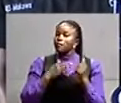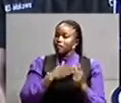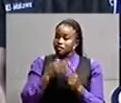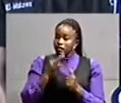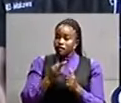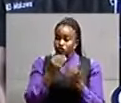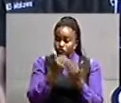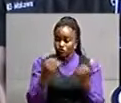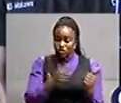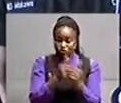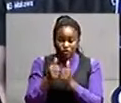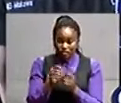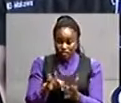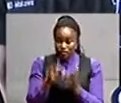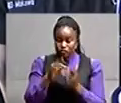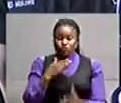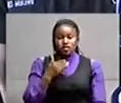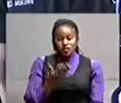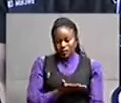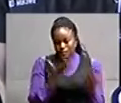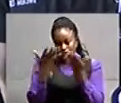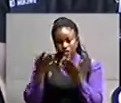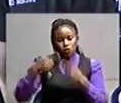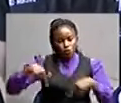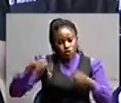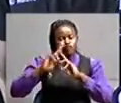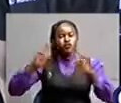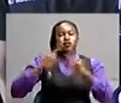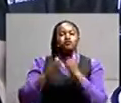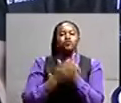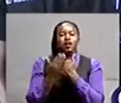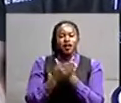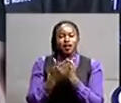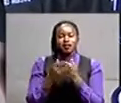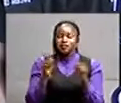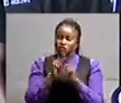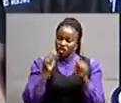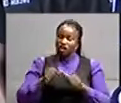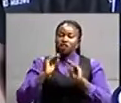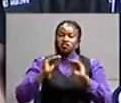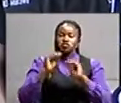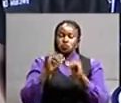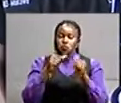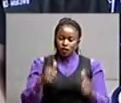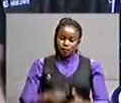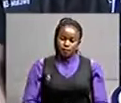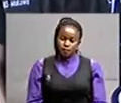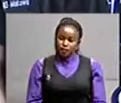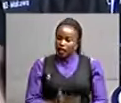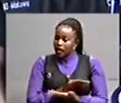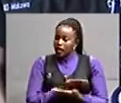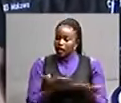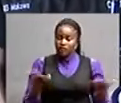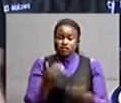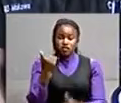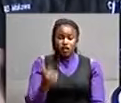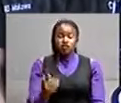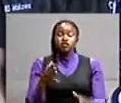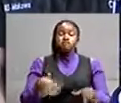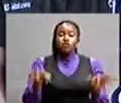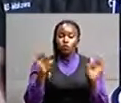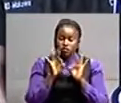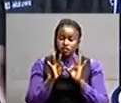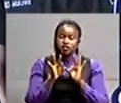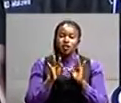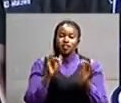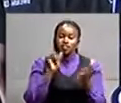We'll take care of them and get the best out of them. Every child is important, every child is useful, and that's